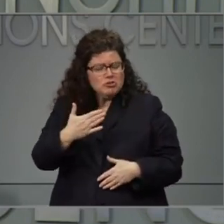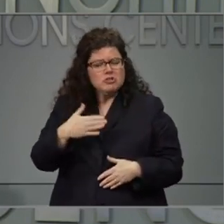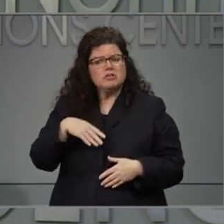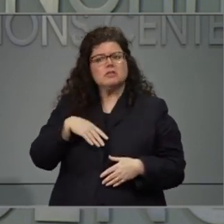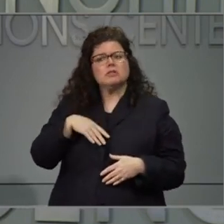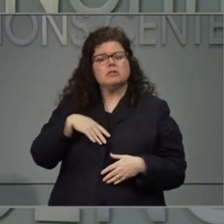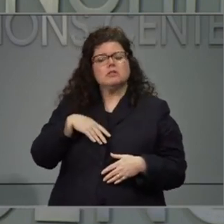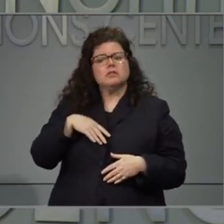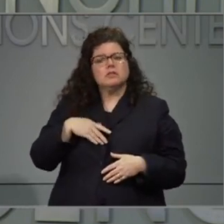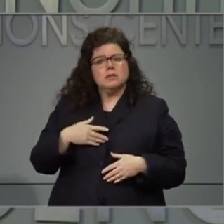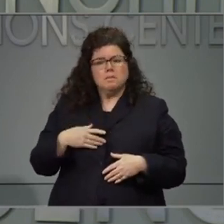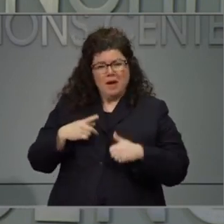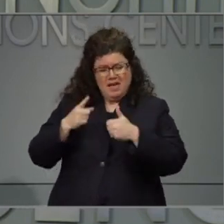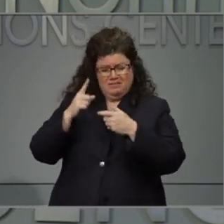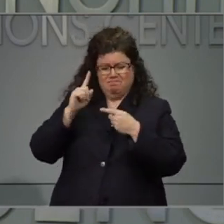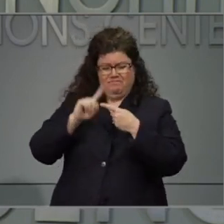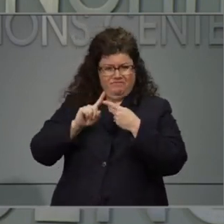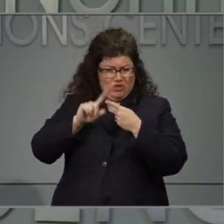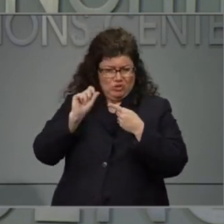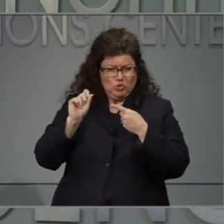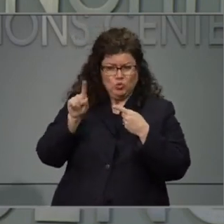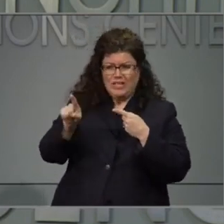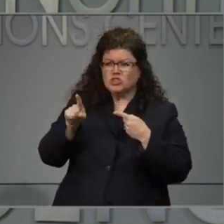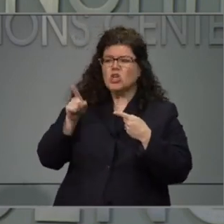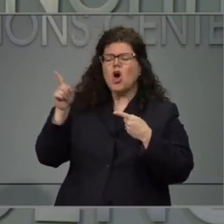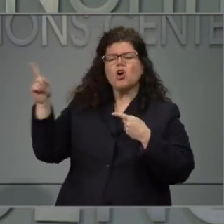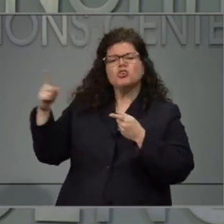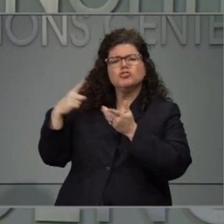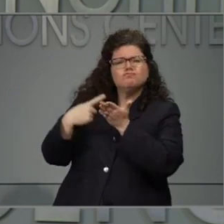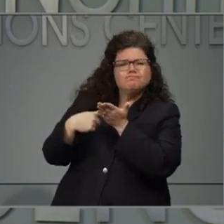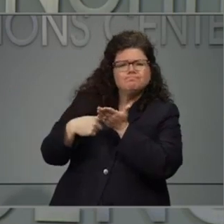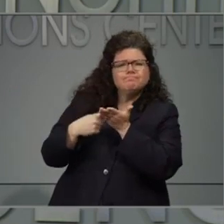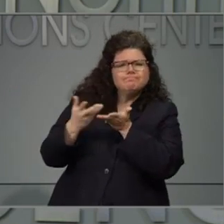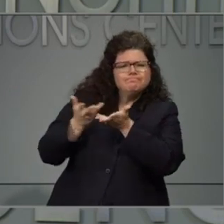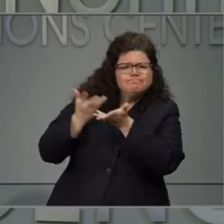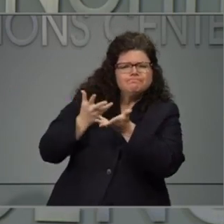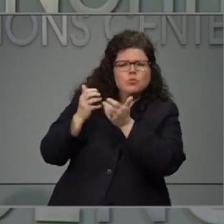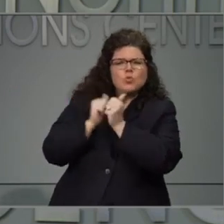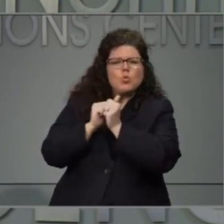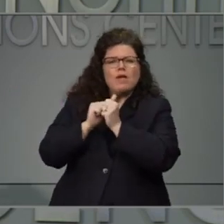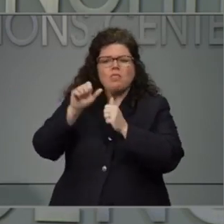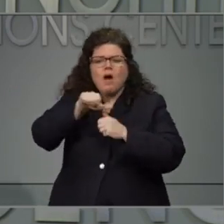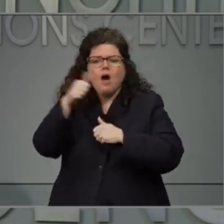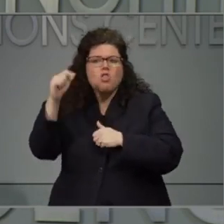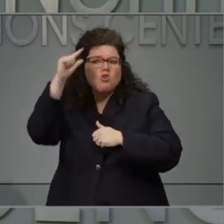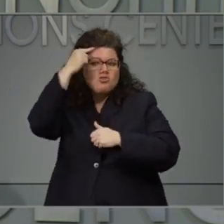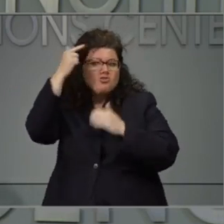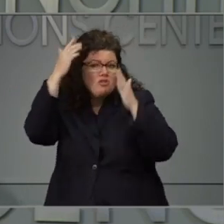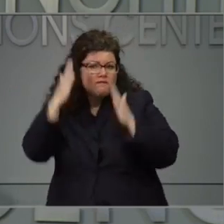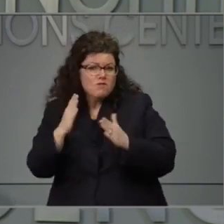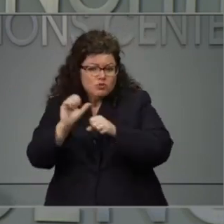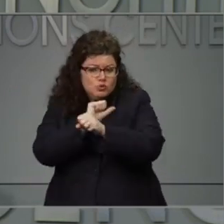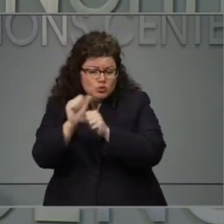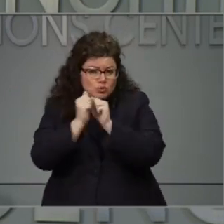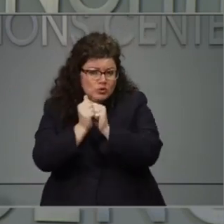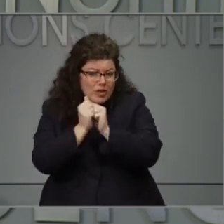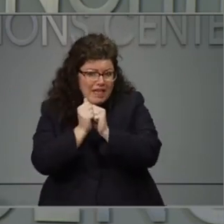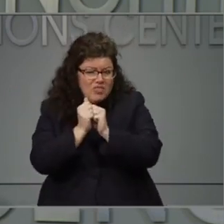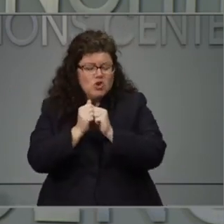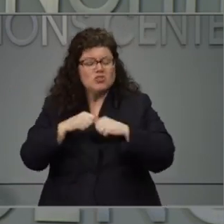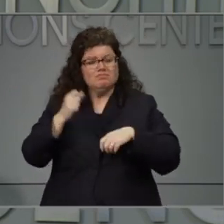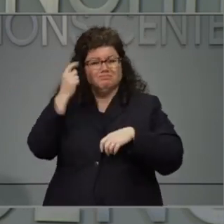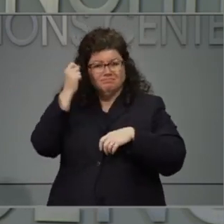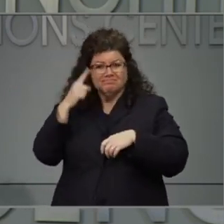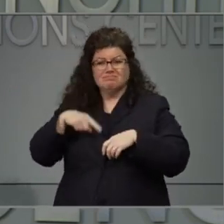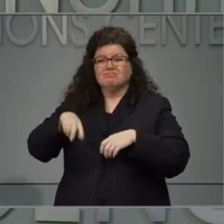One, are you speaking to neighboring governors about their efforts? And two, just the fact that neighboring states